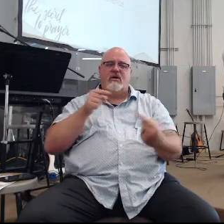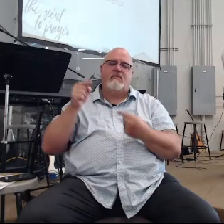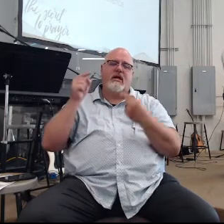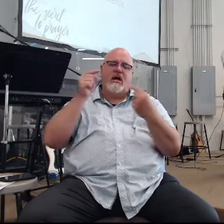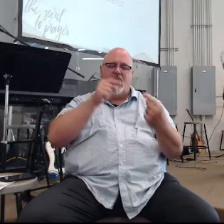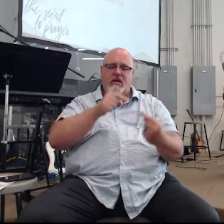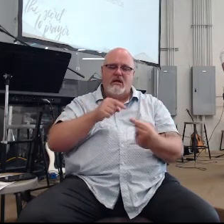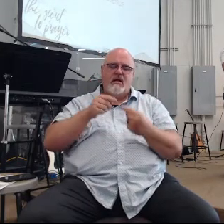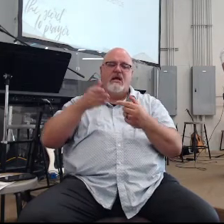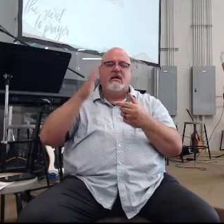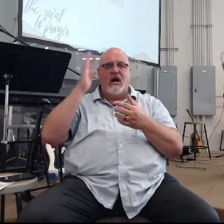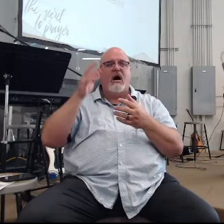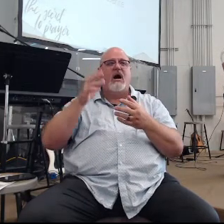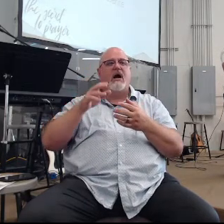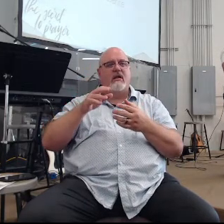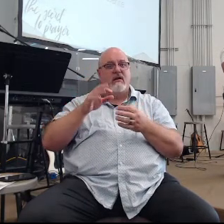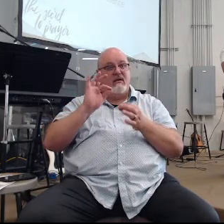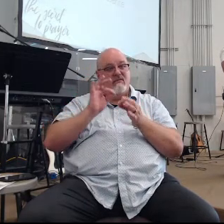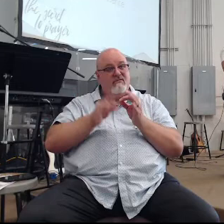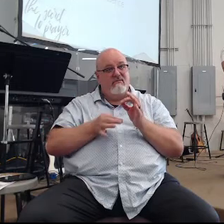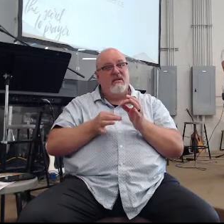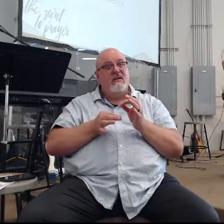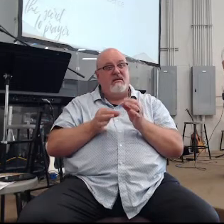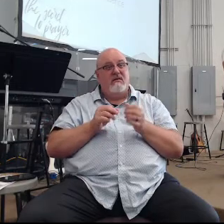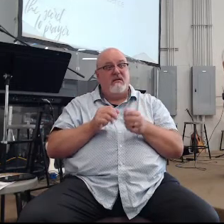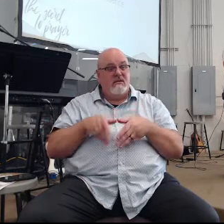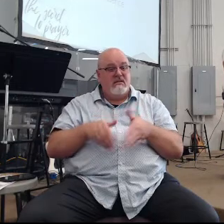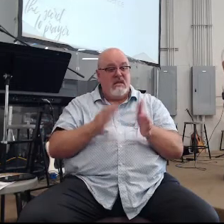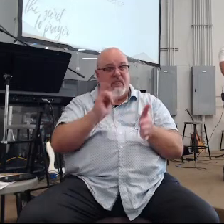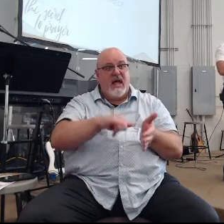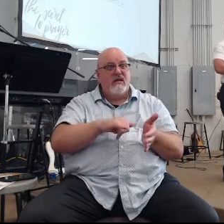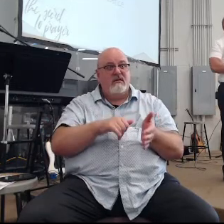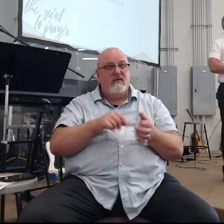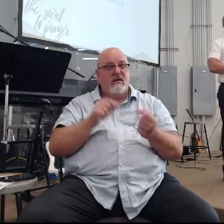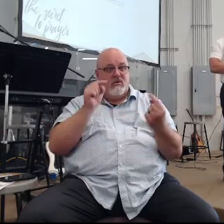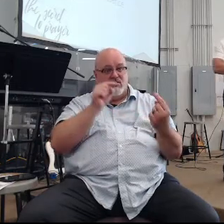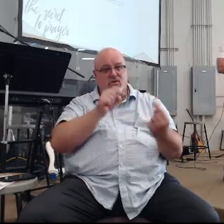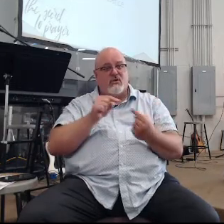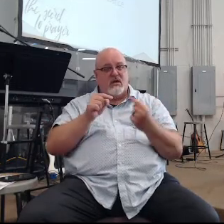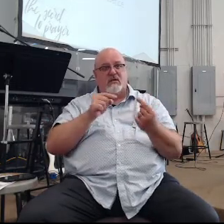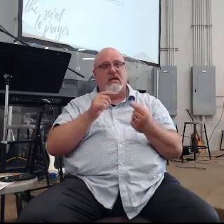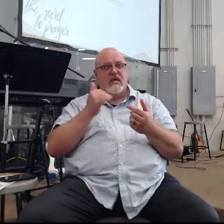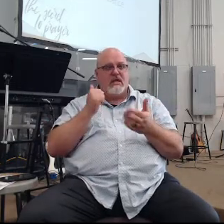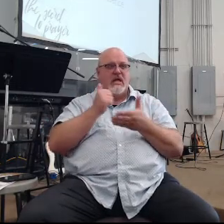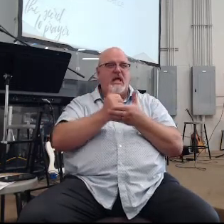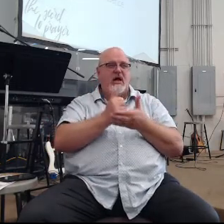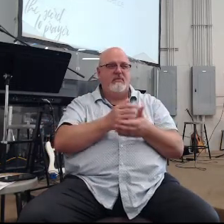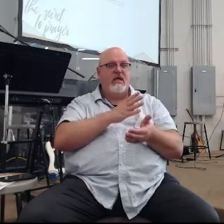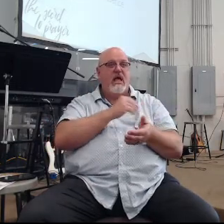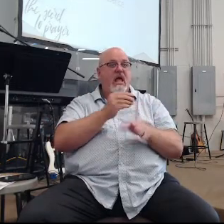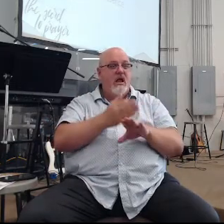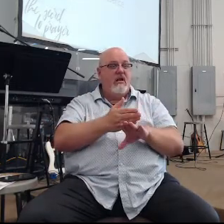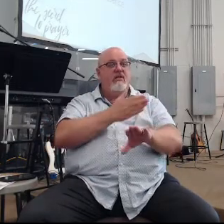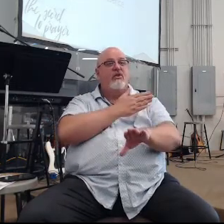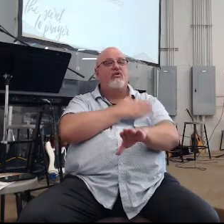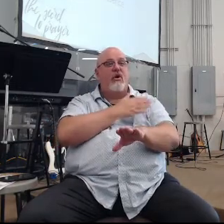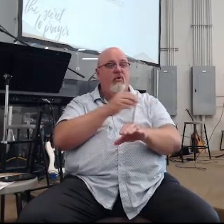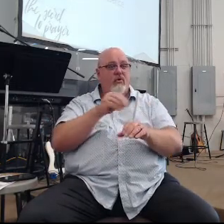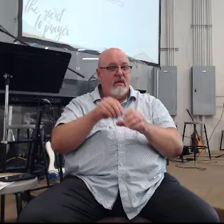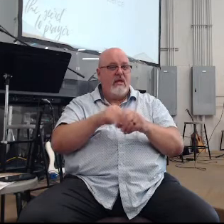I loved how Tina prayed for her dad heal my dad but the growth I've seen in my dad